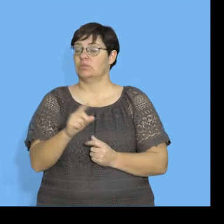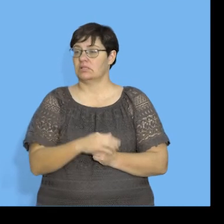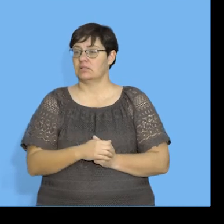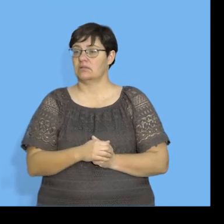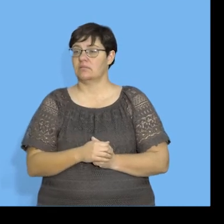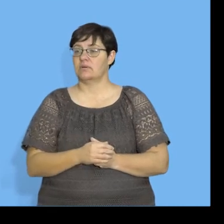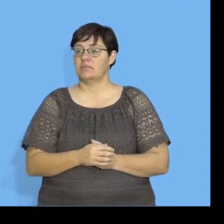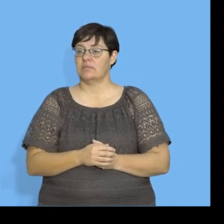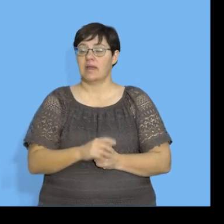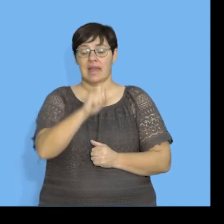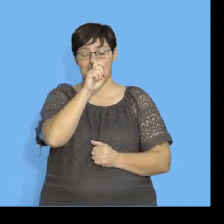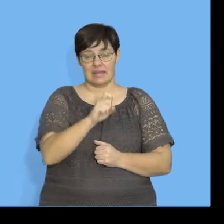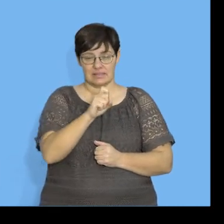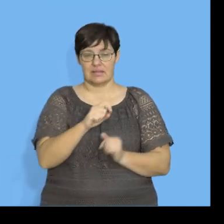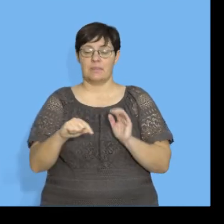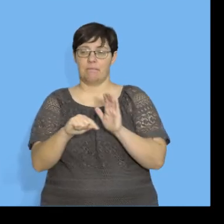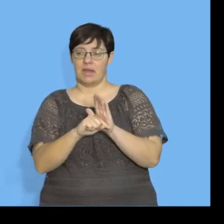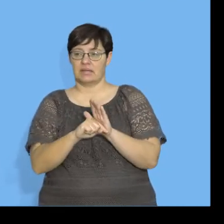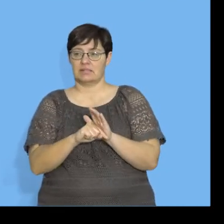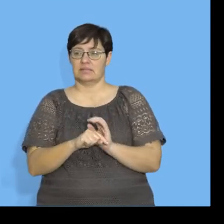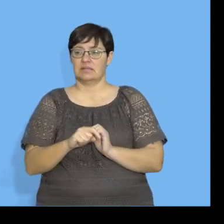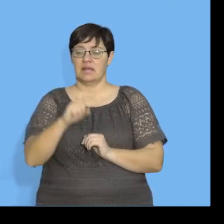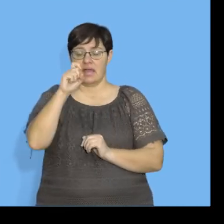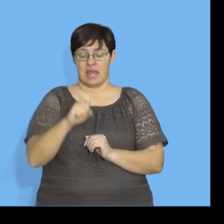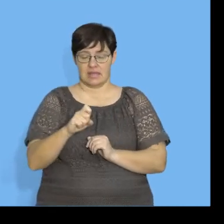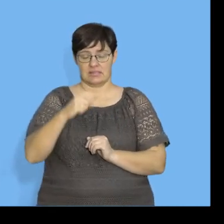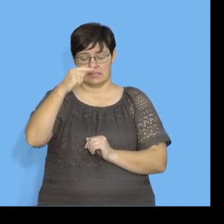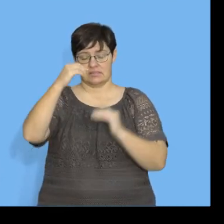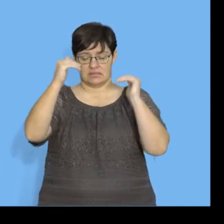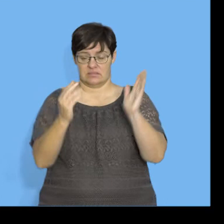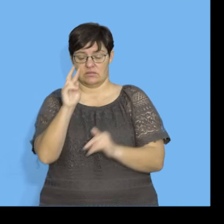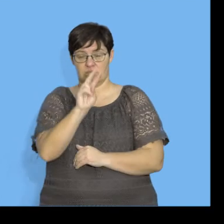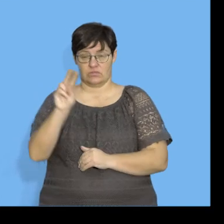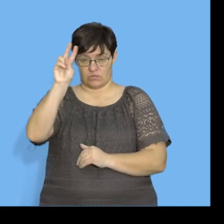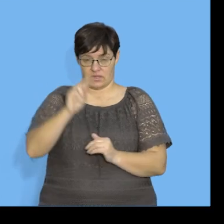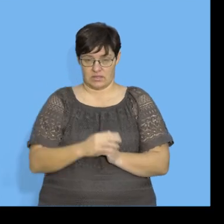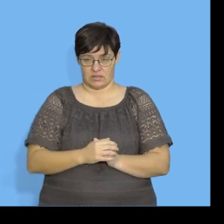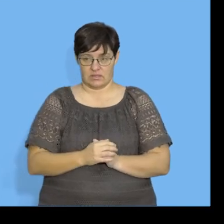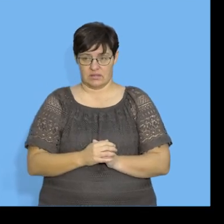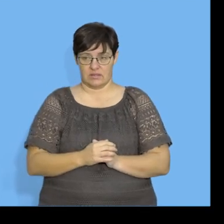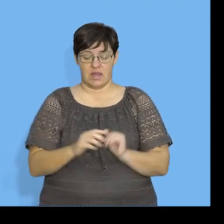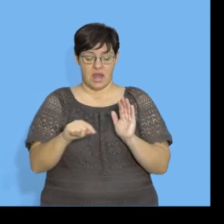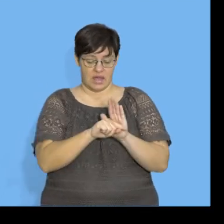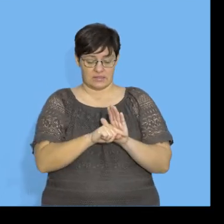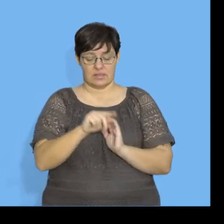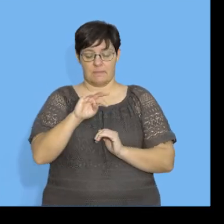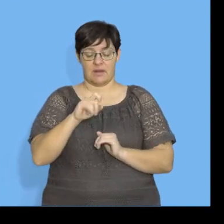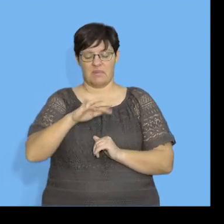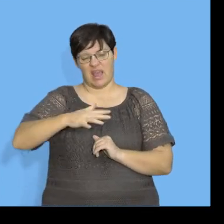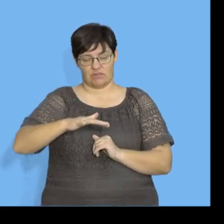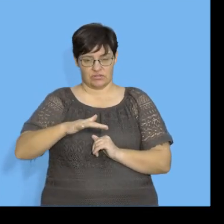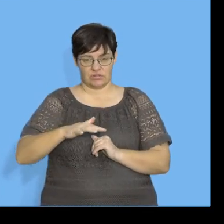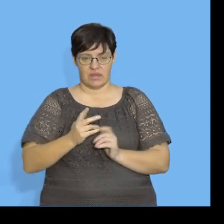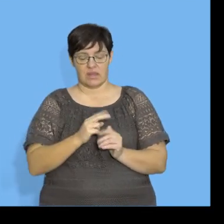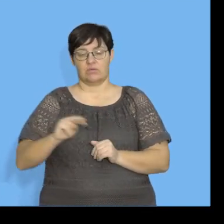have to do is to find x minus the mean square. So it's just x minus the